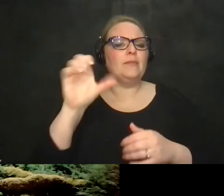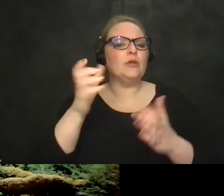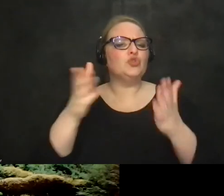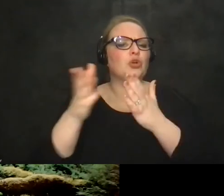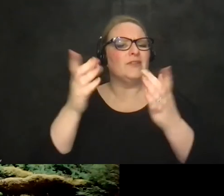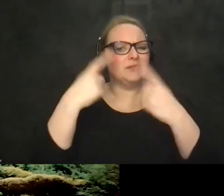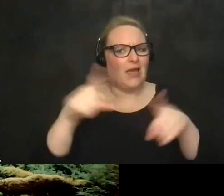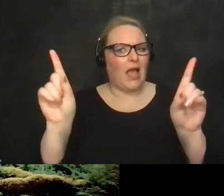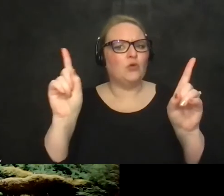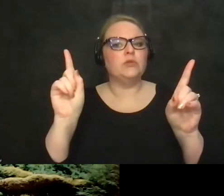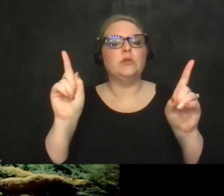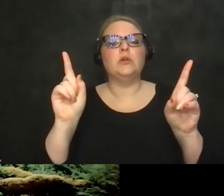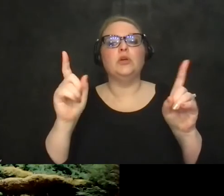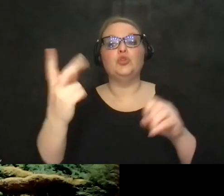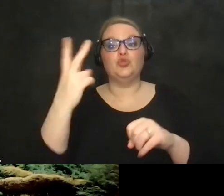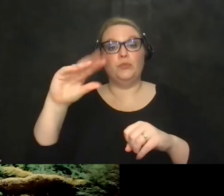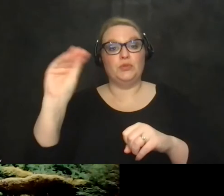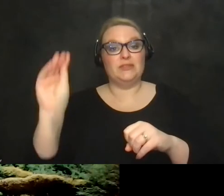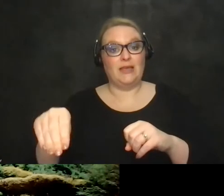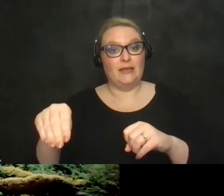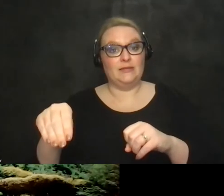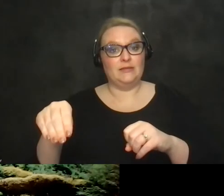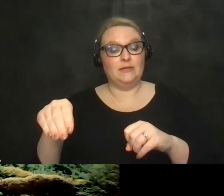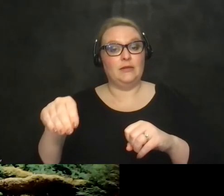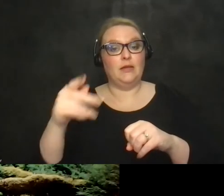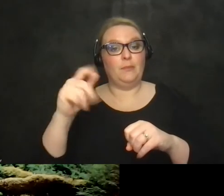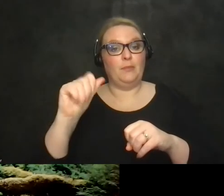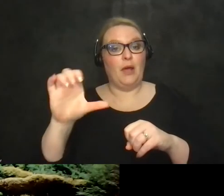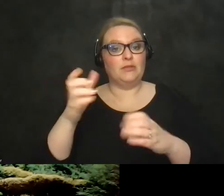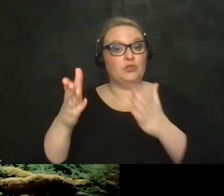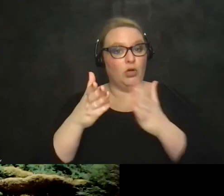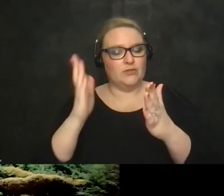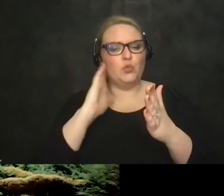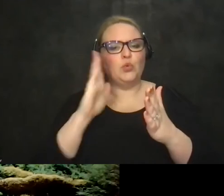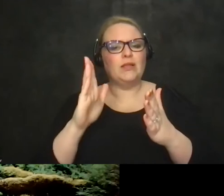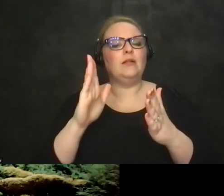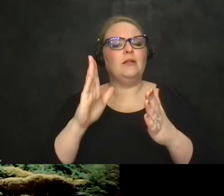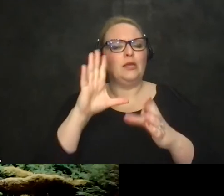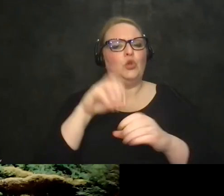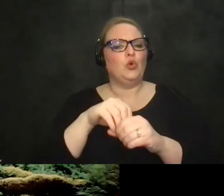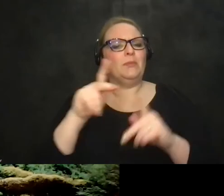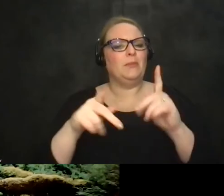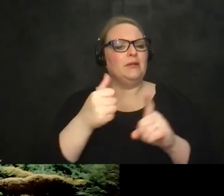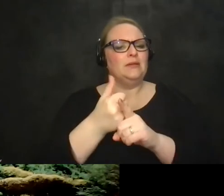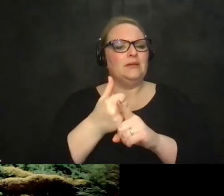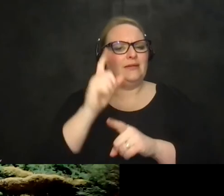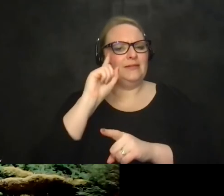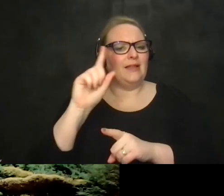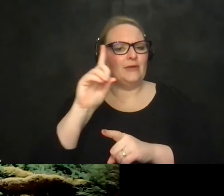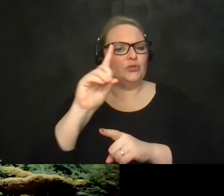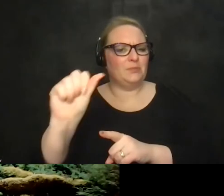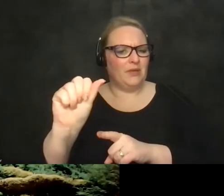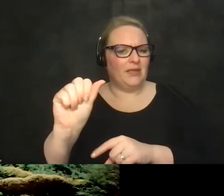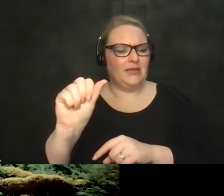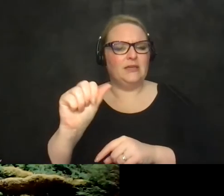okay two percent of the federal public service is going to be uh people with intellectual disabilities and uh so that was